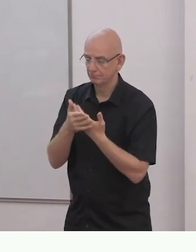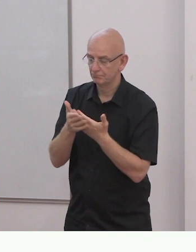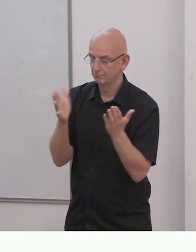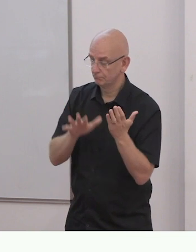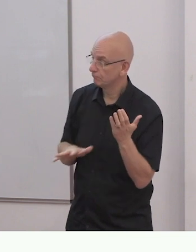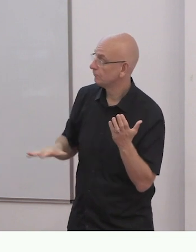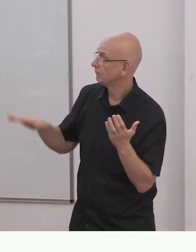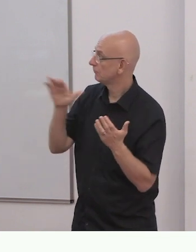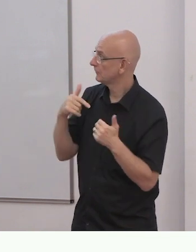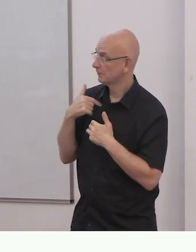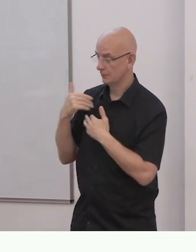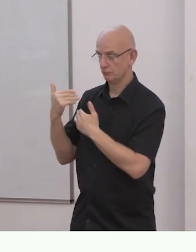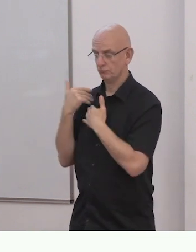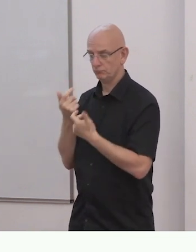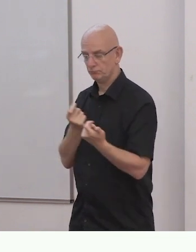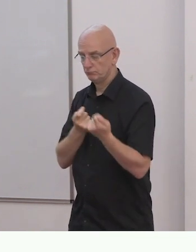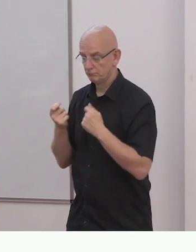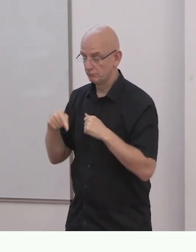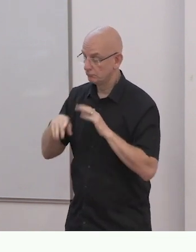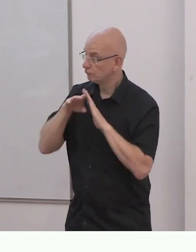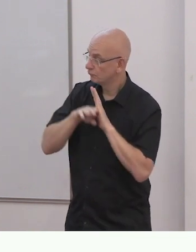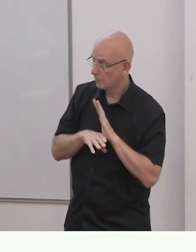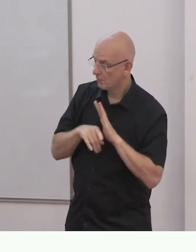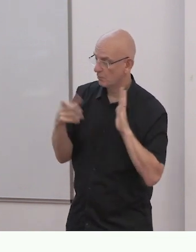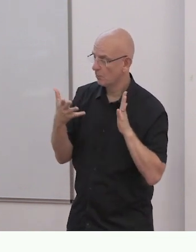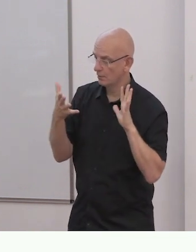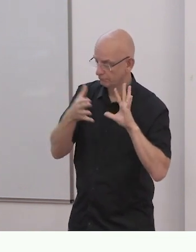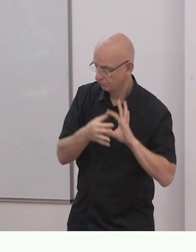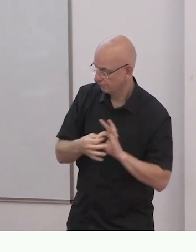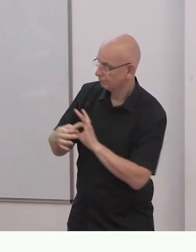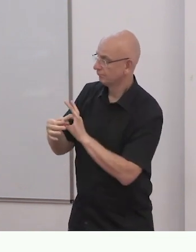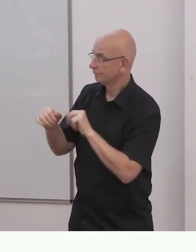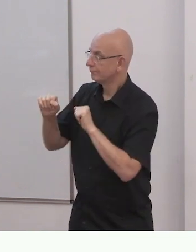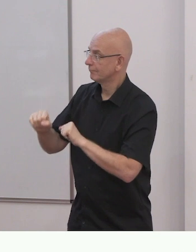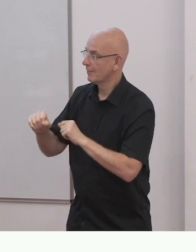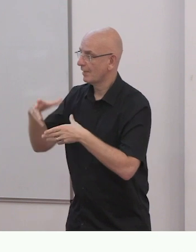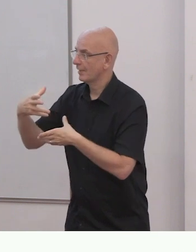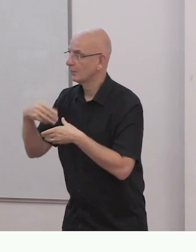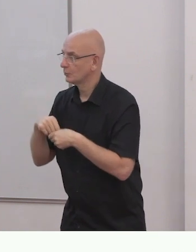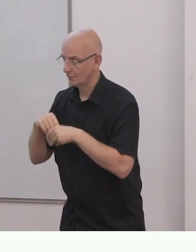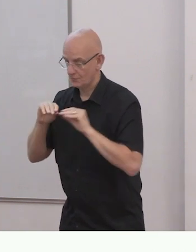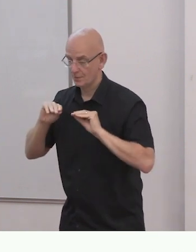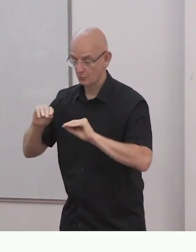Education. I wish I could be there with you today. I'm very sorry I couldn't make it.